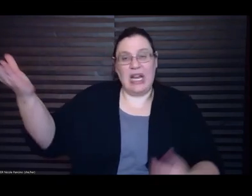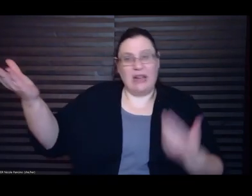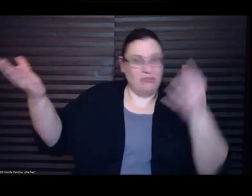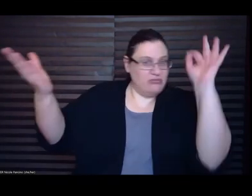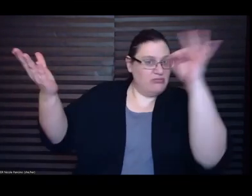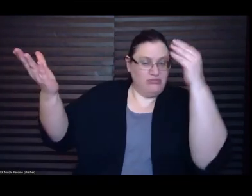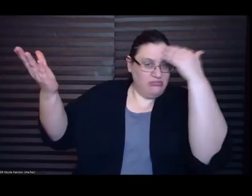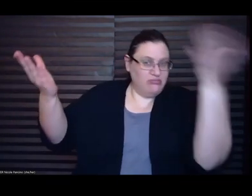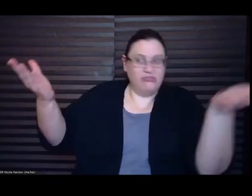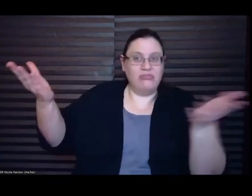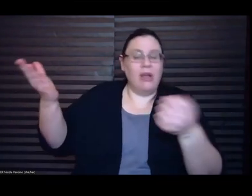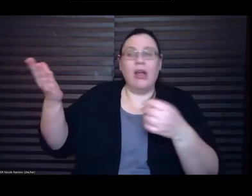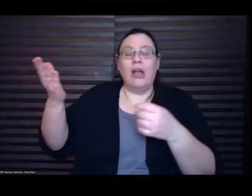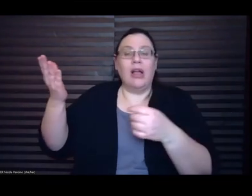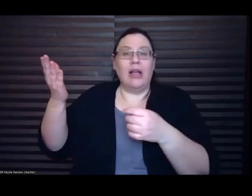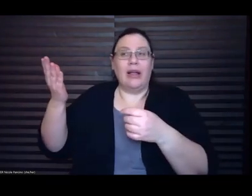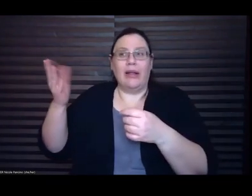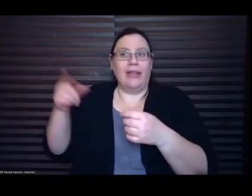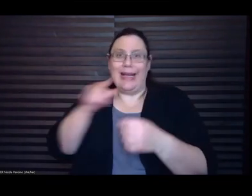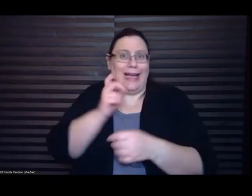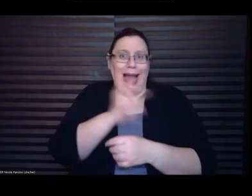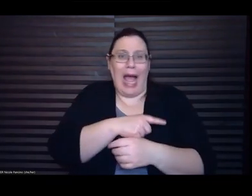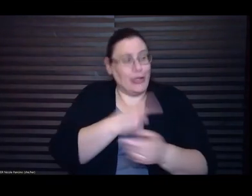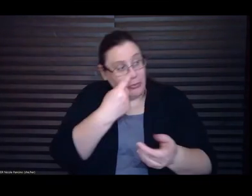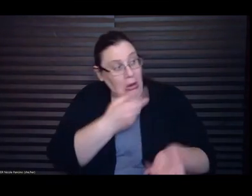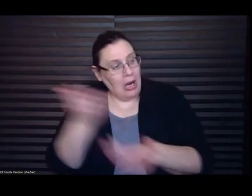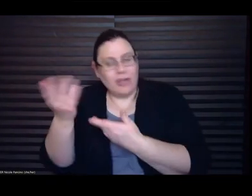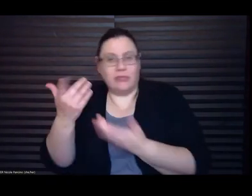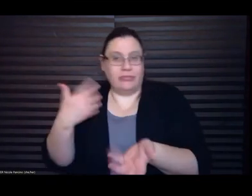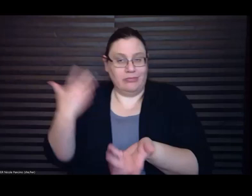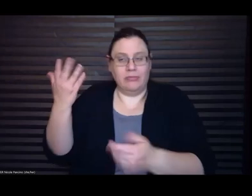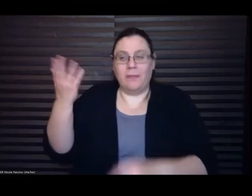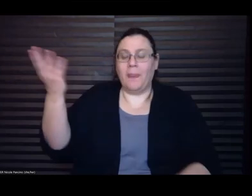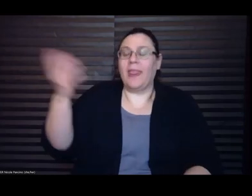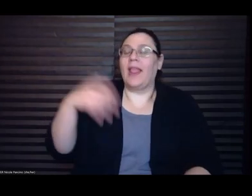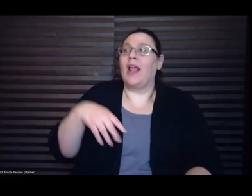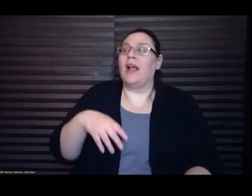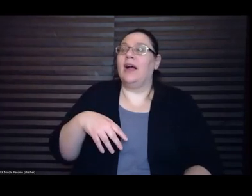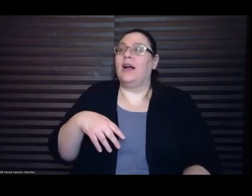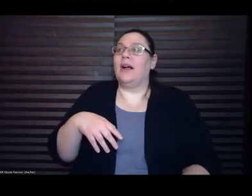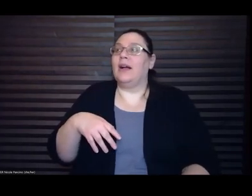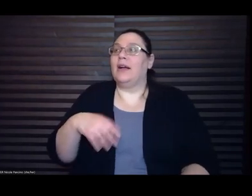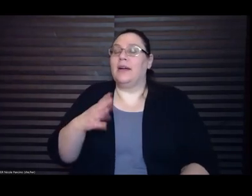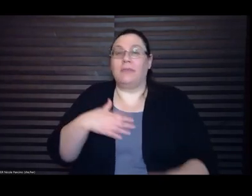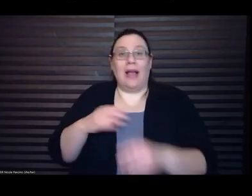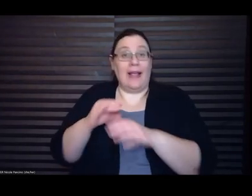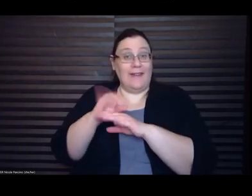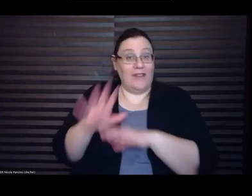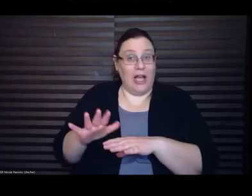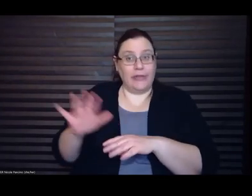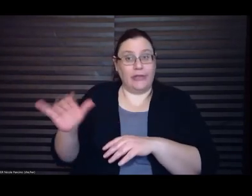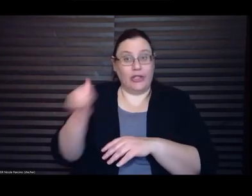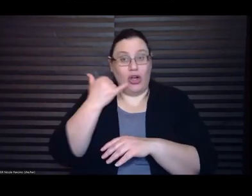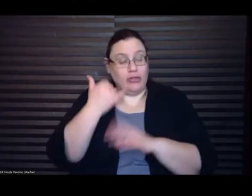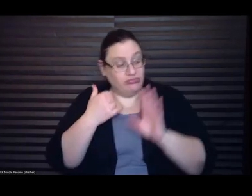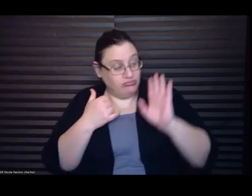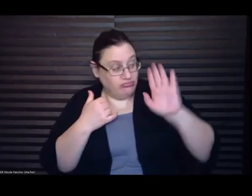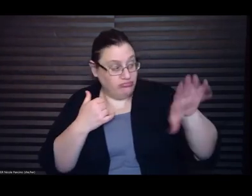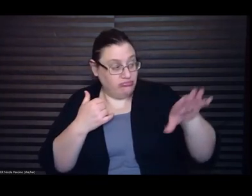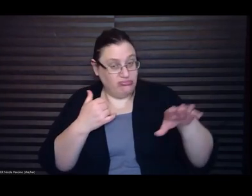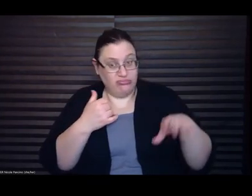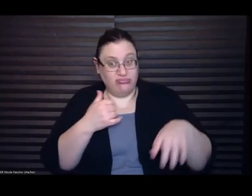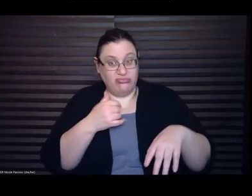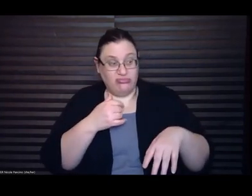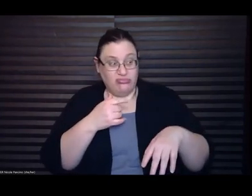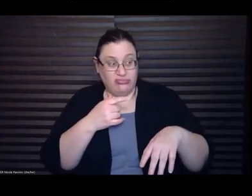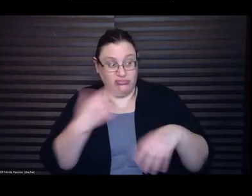and I my advisor called me and was like you you know you're you're being published so it was published in in the Colorado